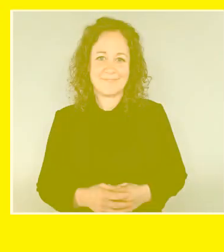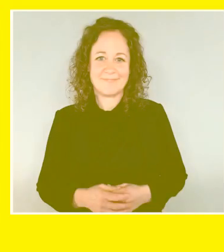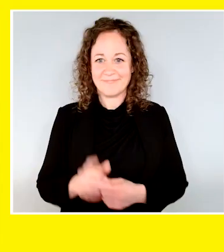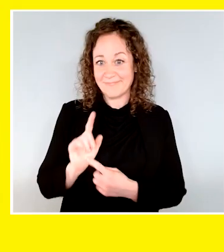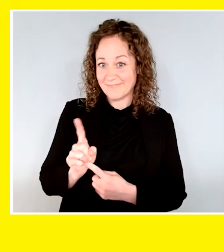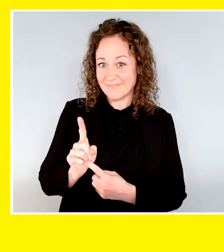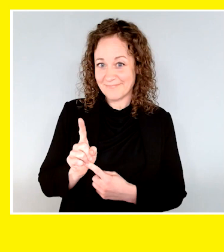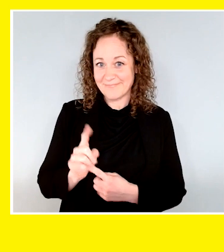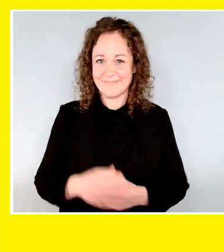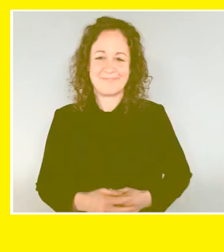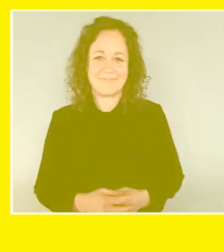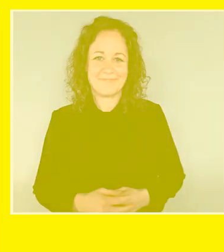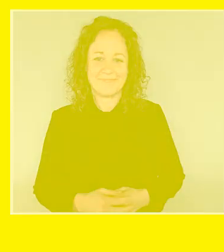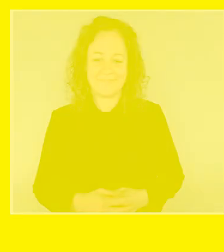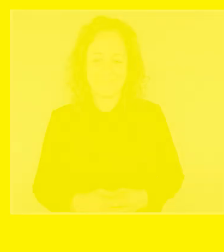One minute.